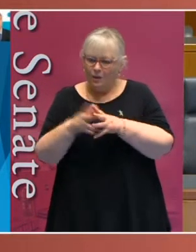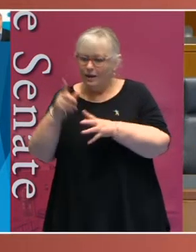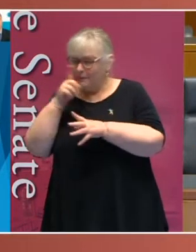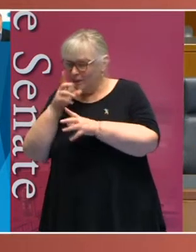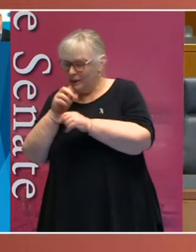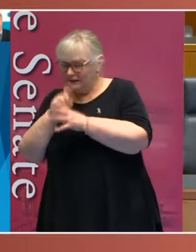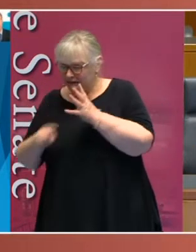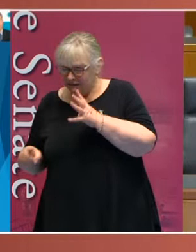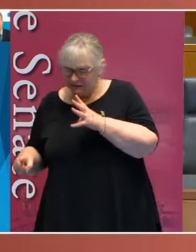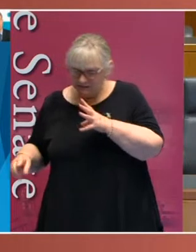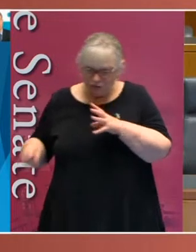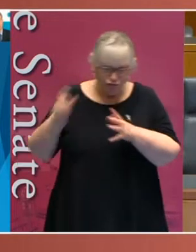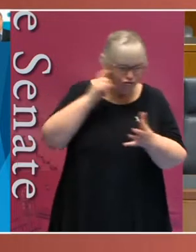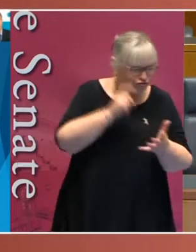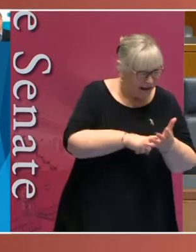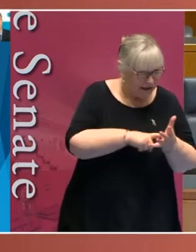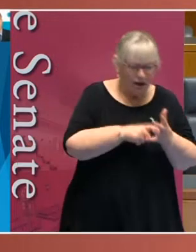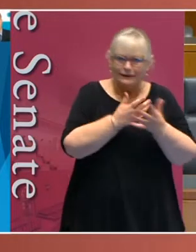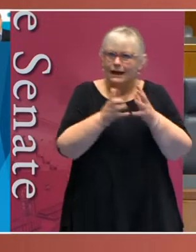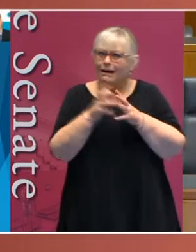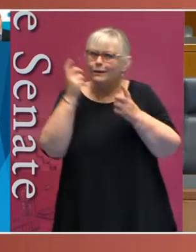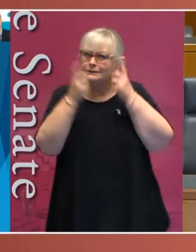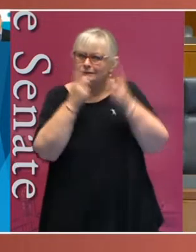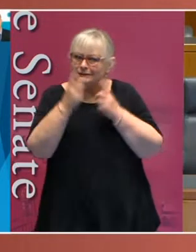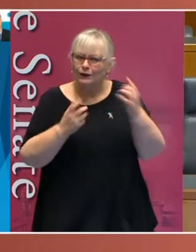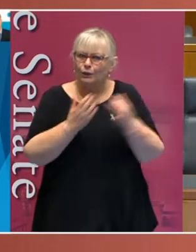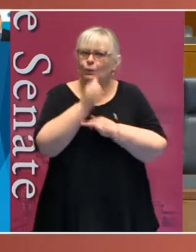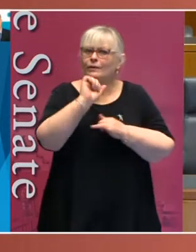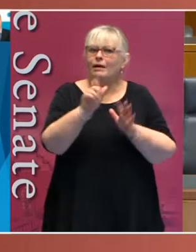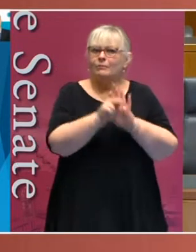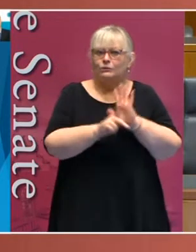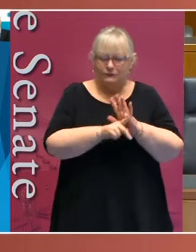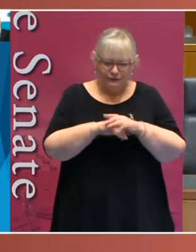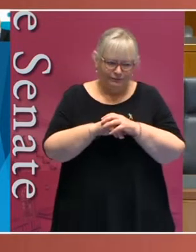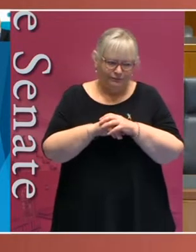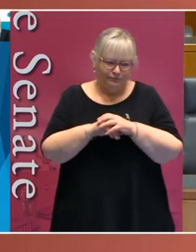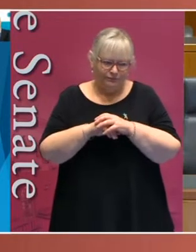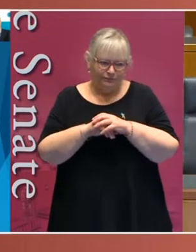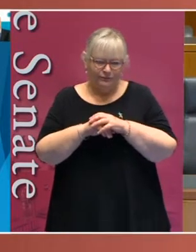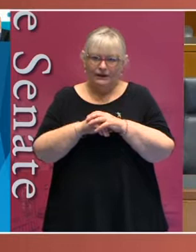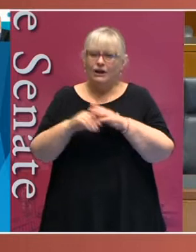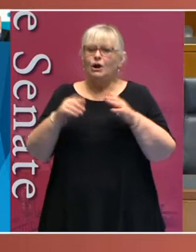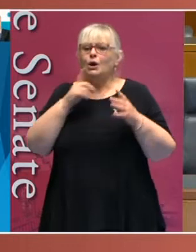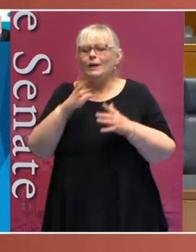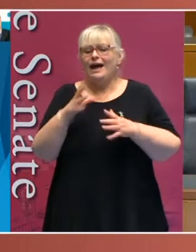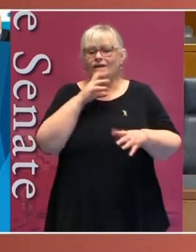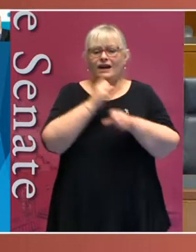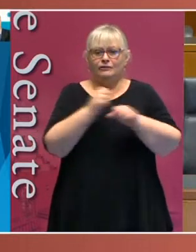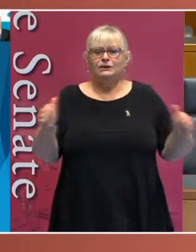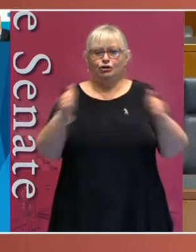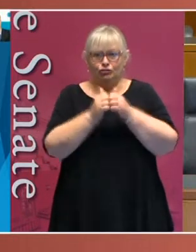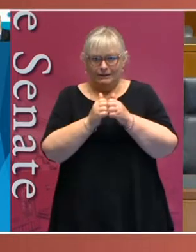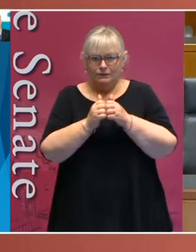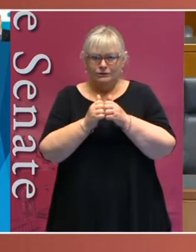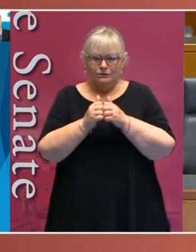are recognised and considered in that policy. The intergovernmental agreement relating to housing